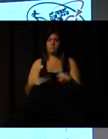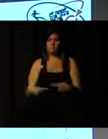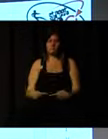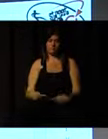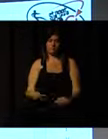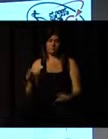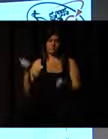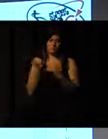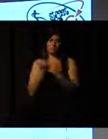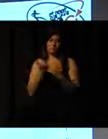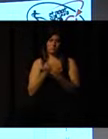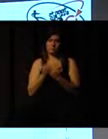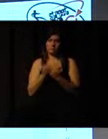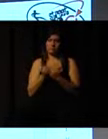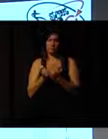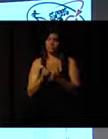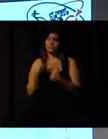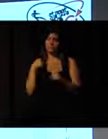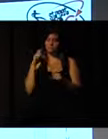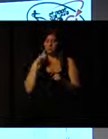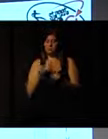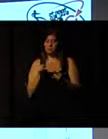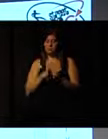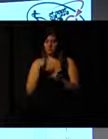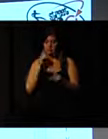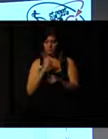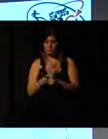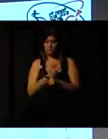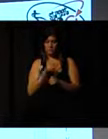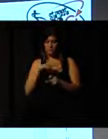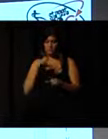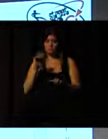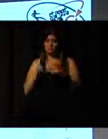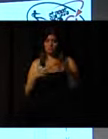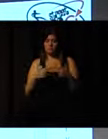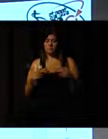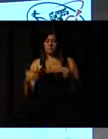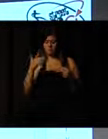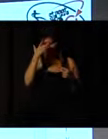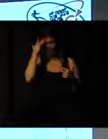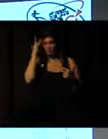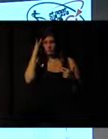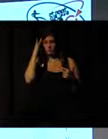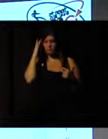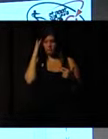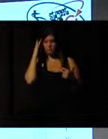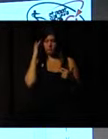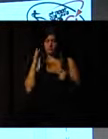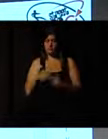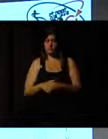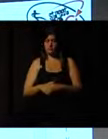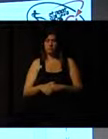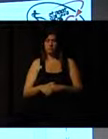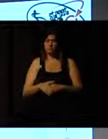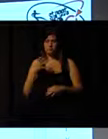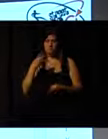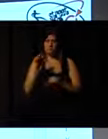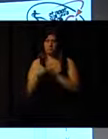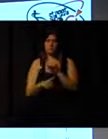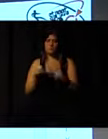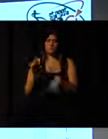What we've also found is that some people are less inclined to want to be the leader of a session, the coach.